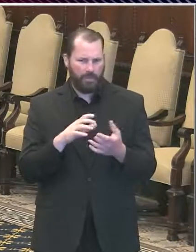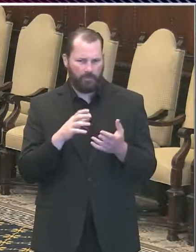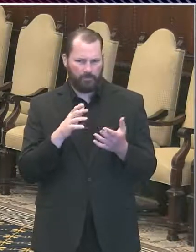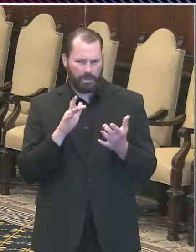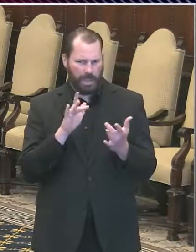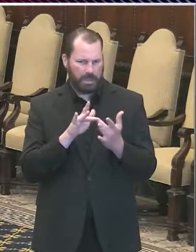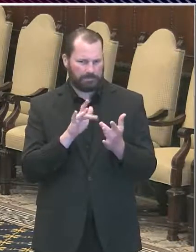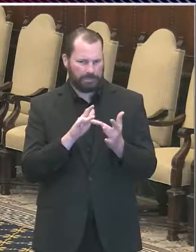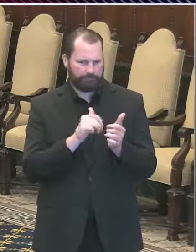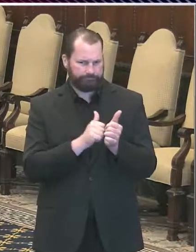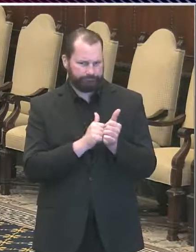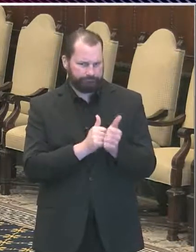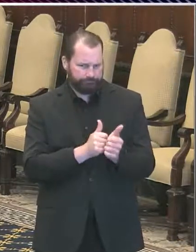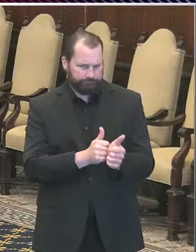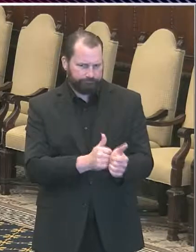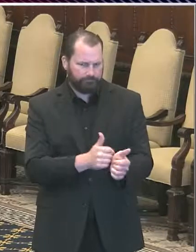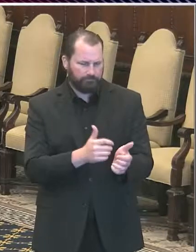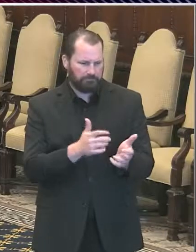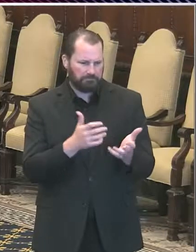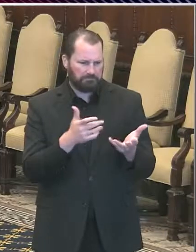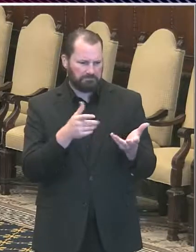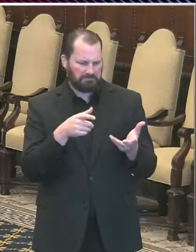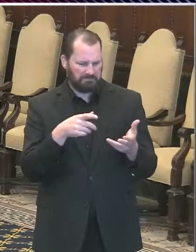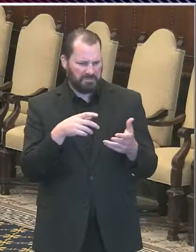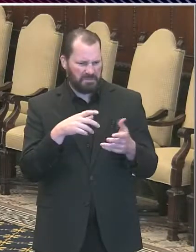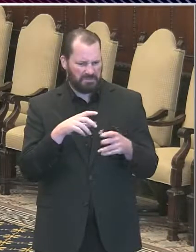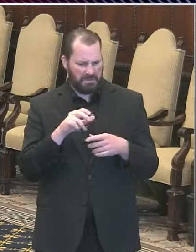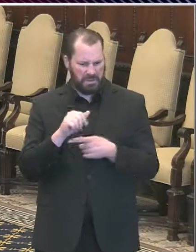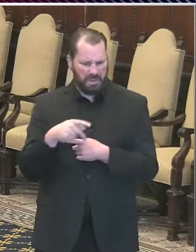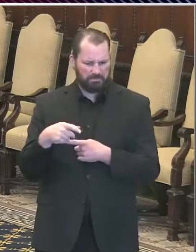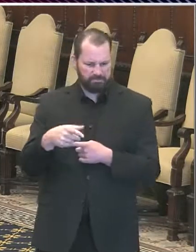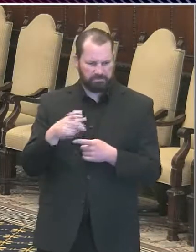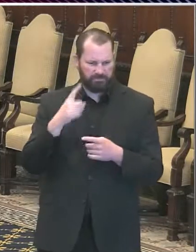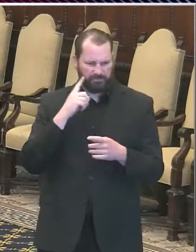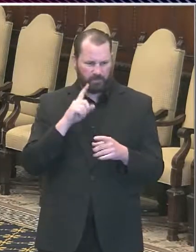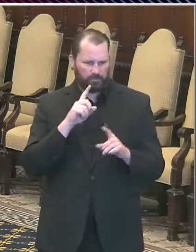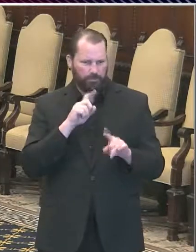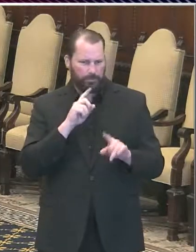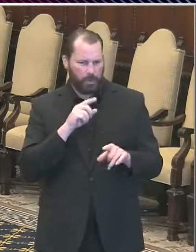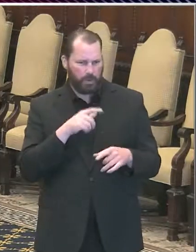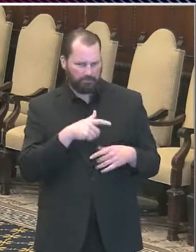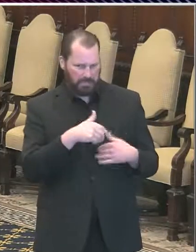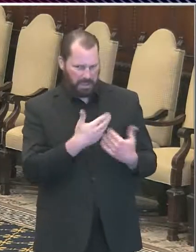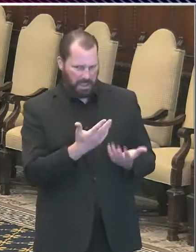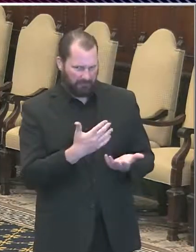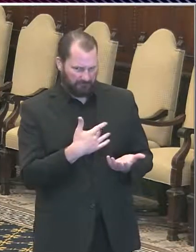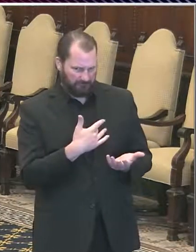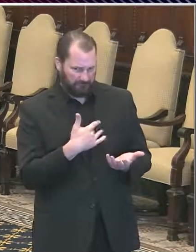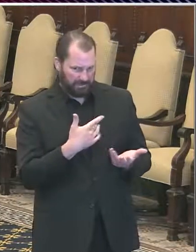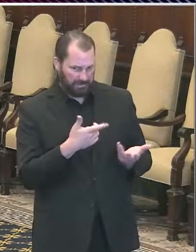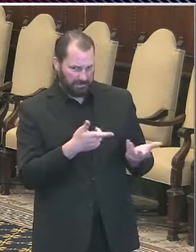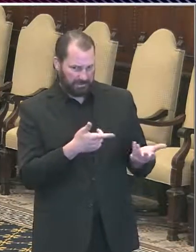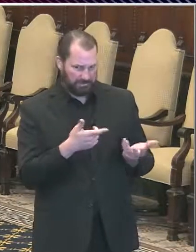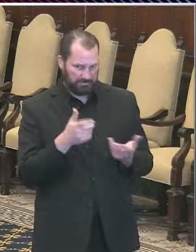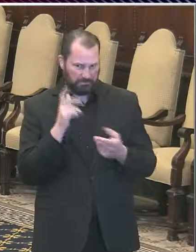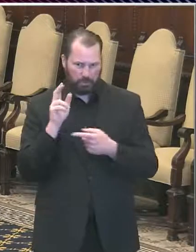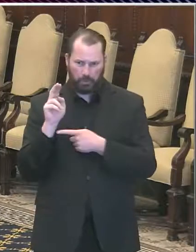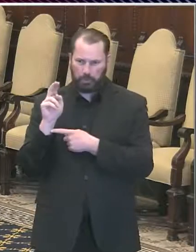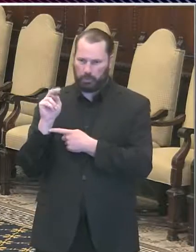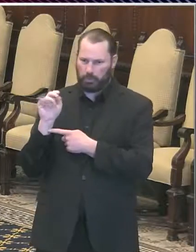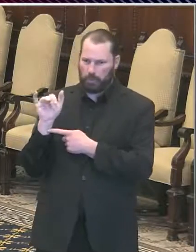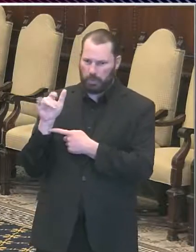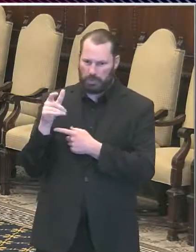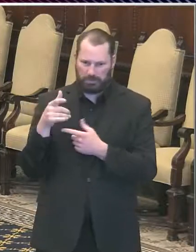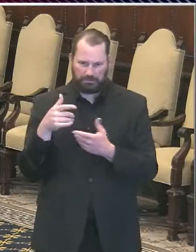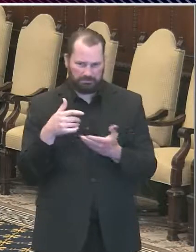those type of apps or that type of contribution from the residents of Philadelphia is it worth us you know giving up our